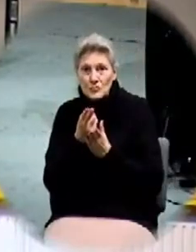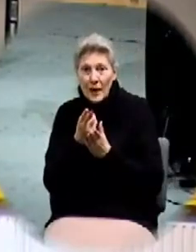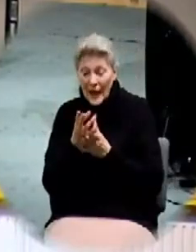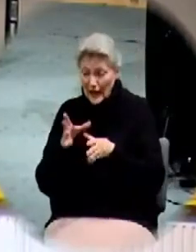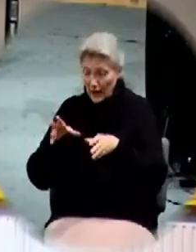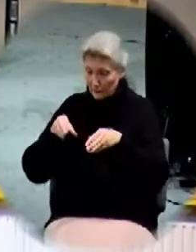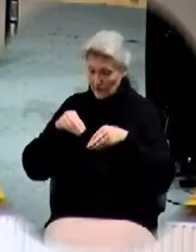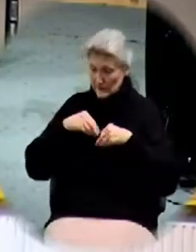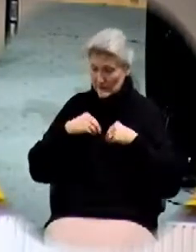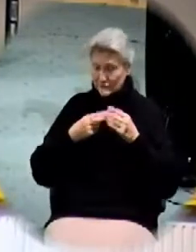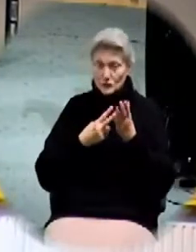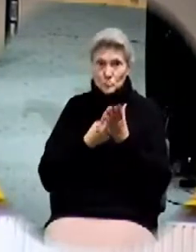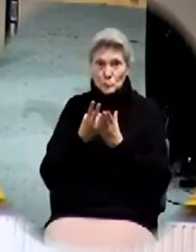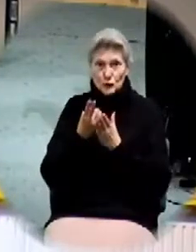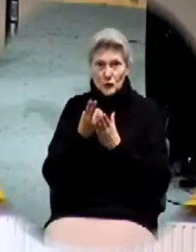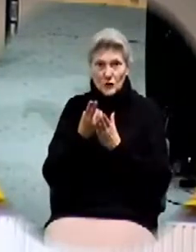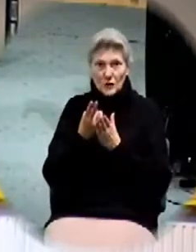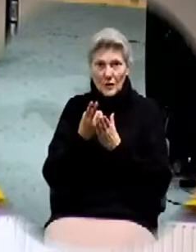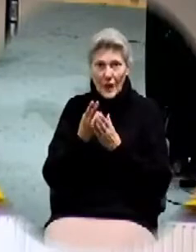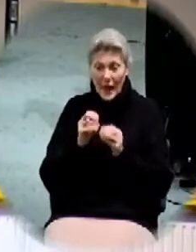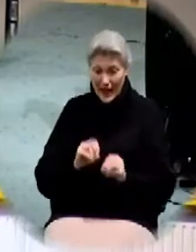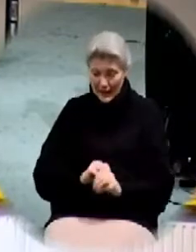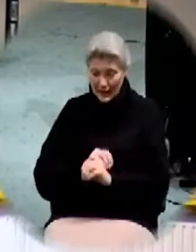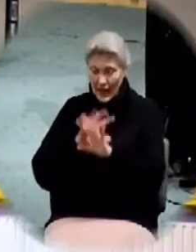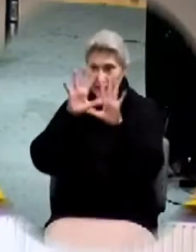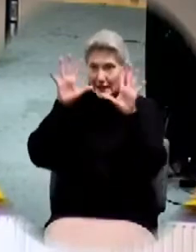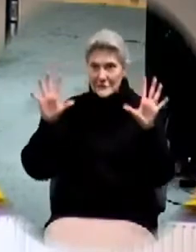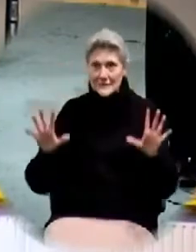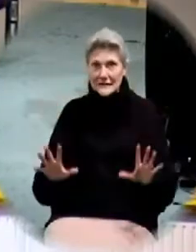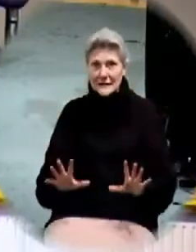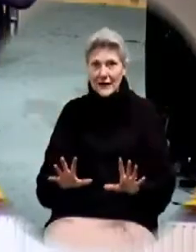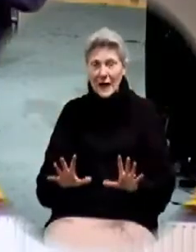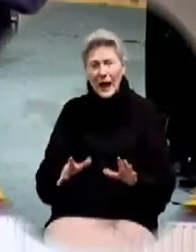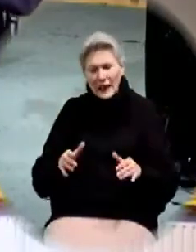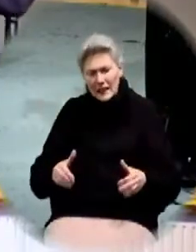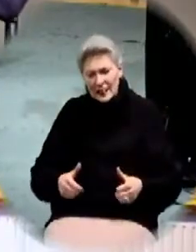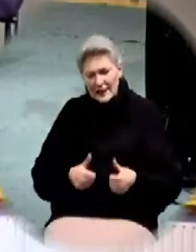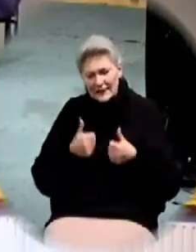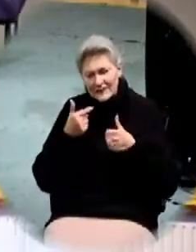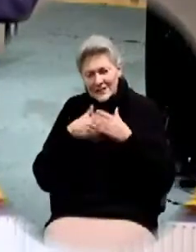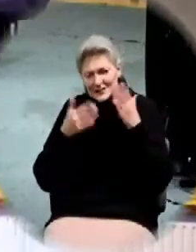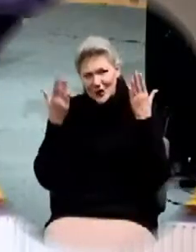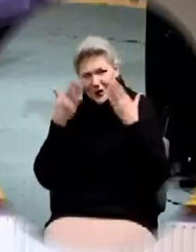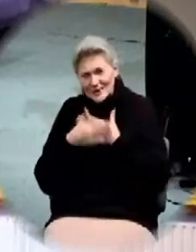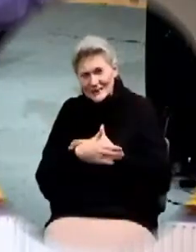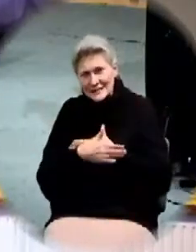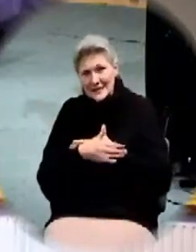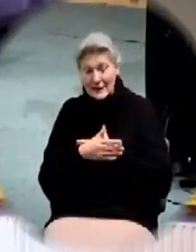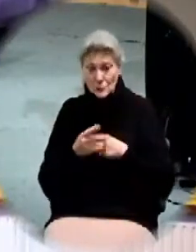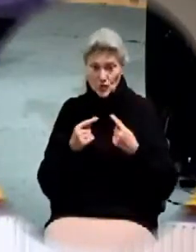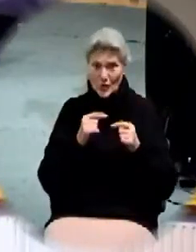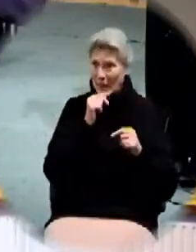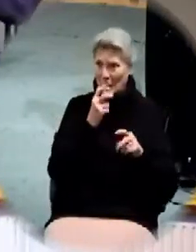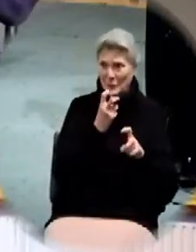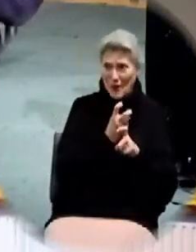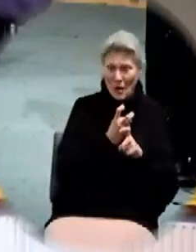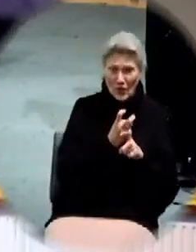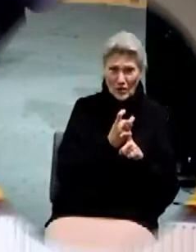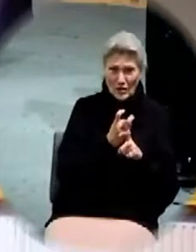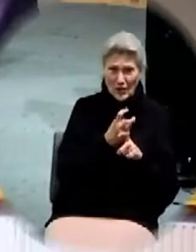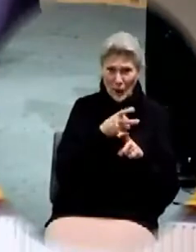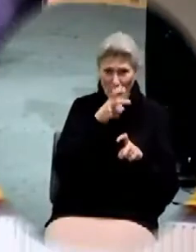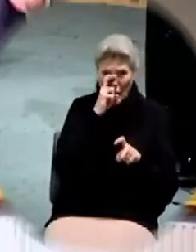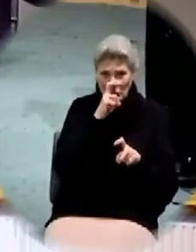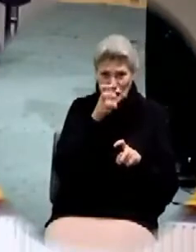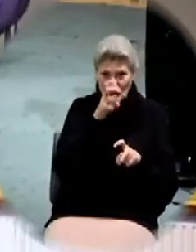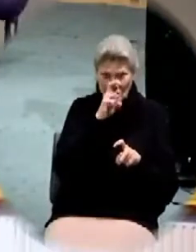live in darkness can I I don't want this to be harsh I don't and please musicians come I don't want this to